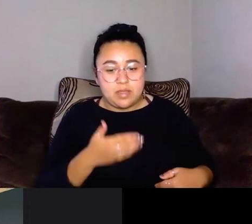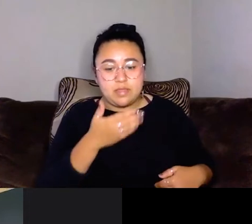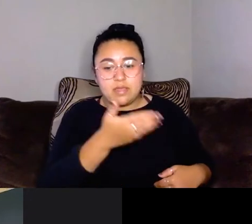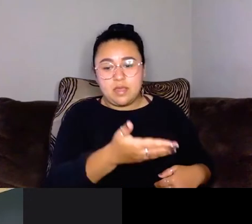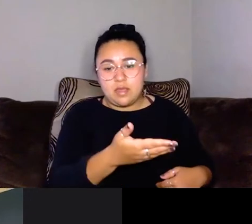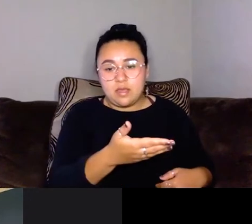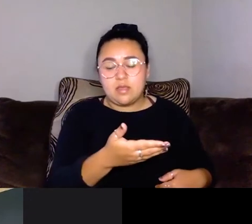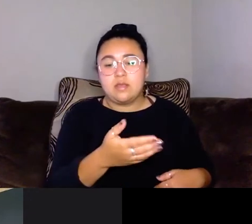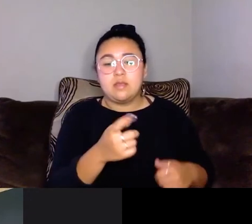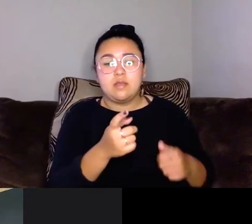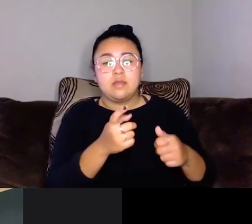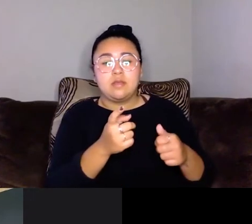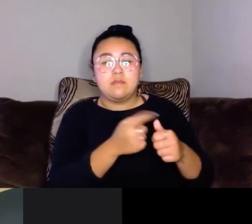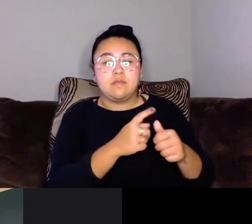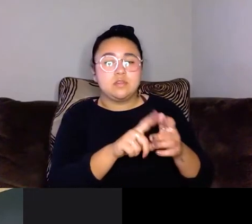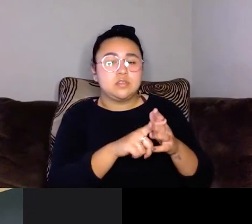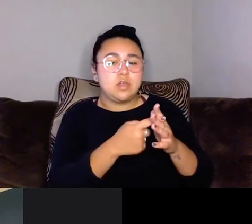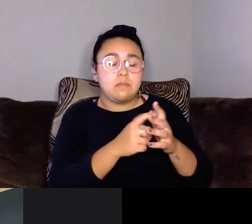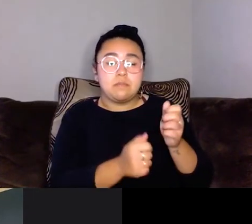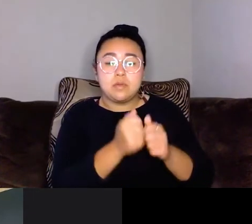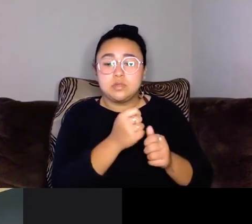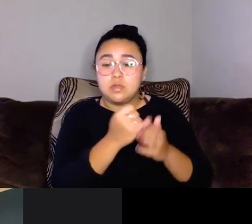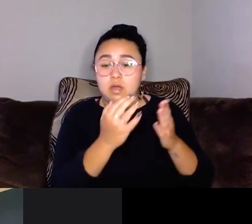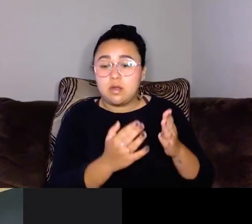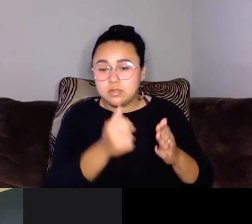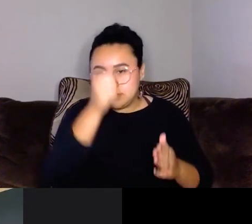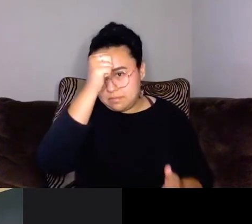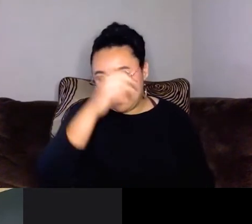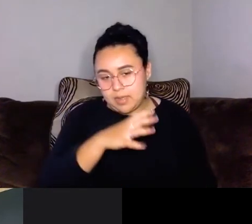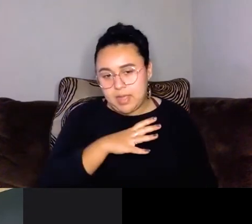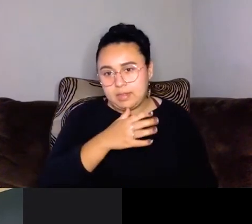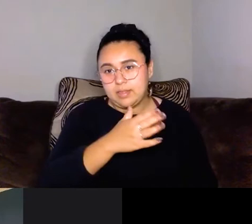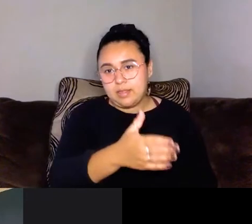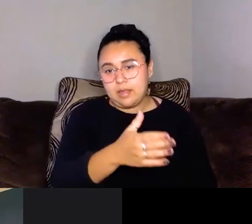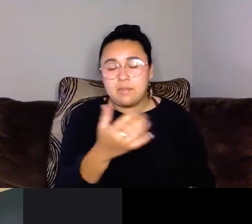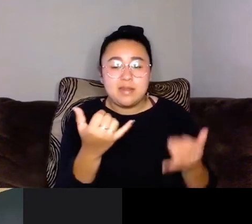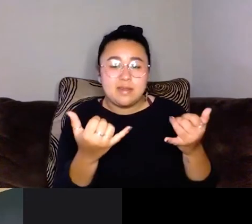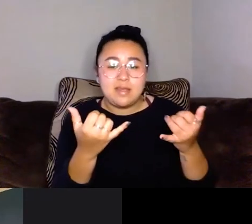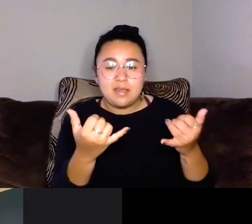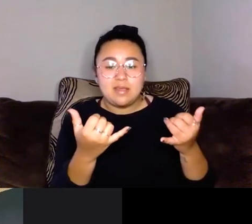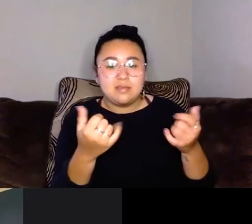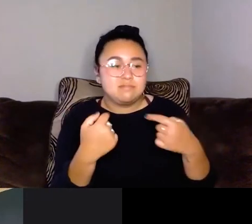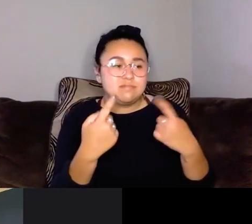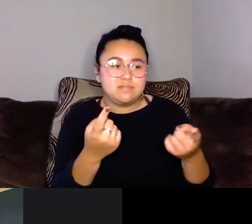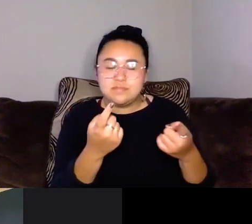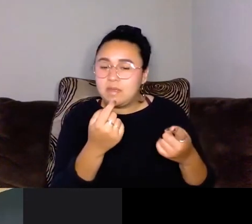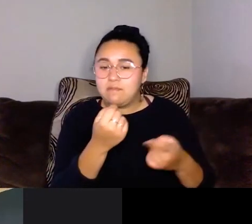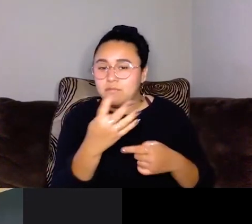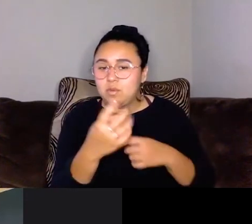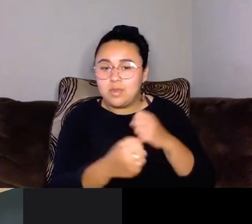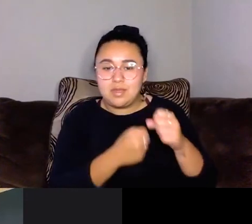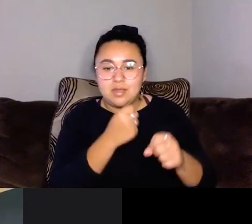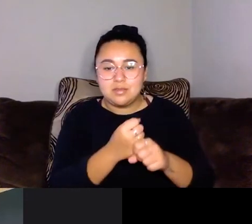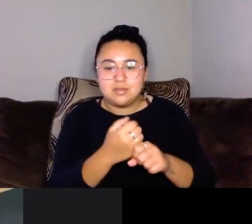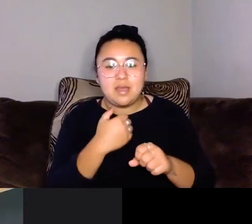When we first started, most of the artists were men, but now, um, it's been several years and we have